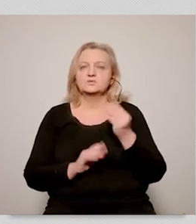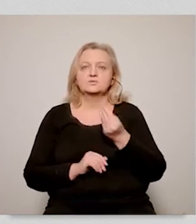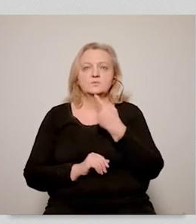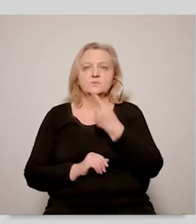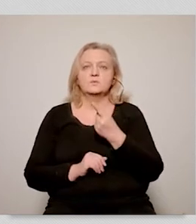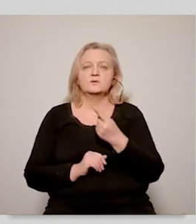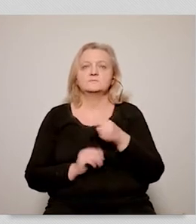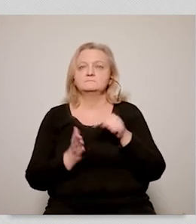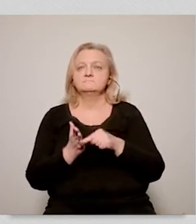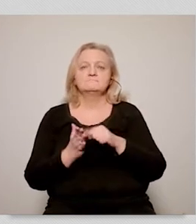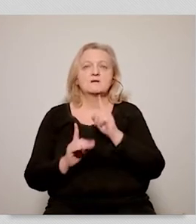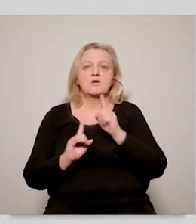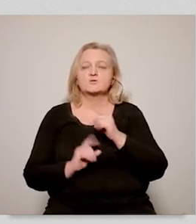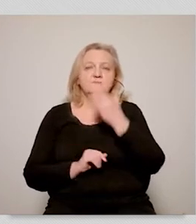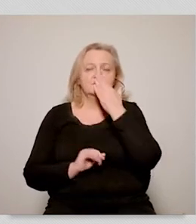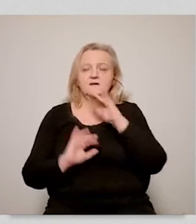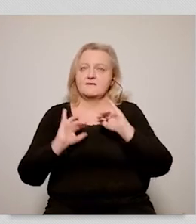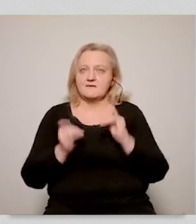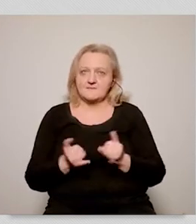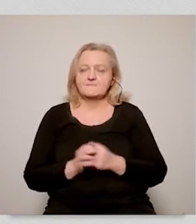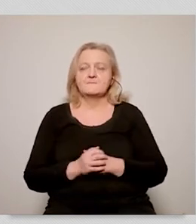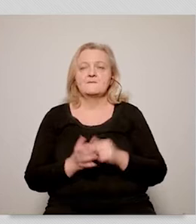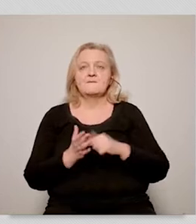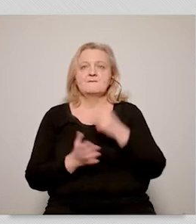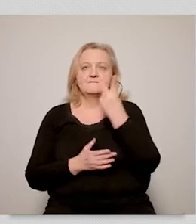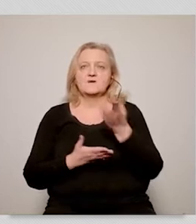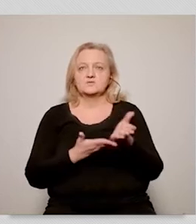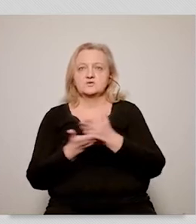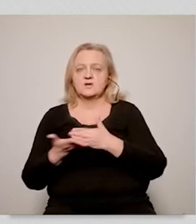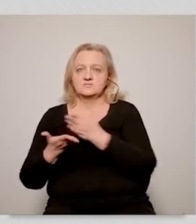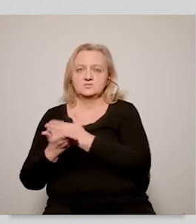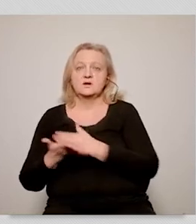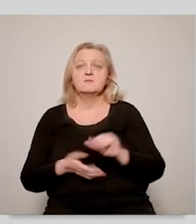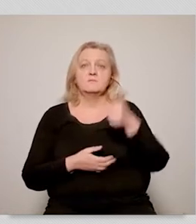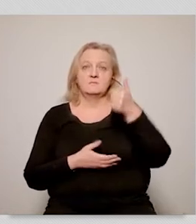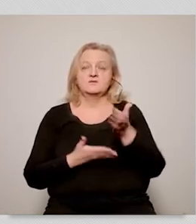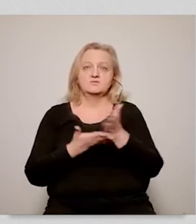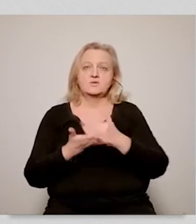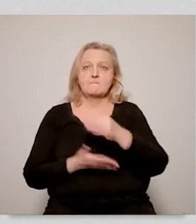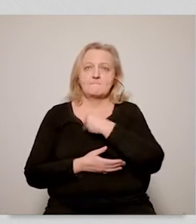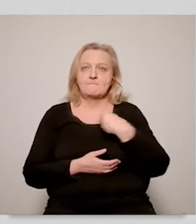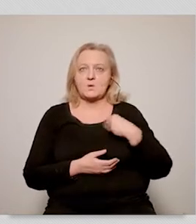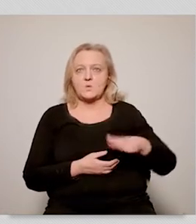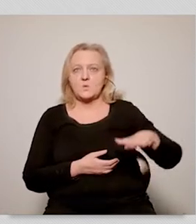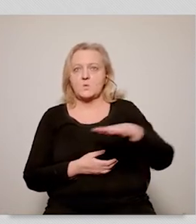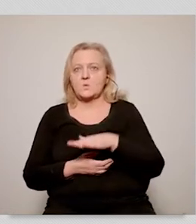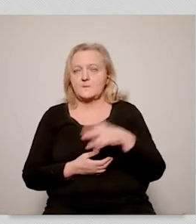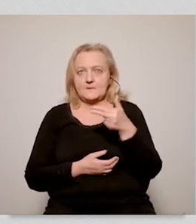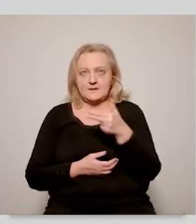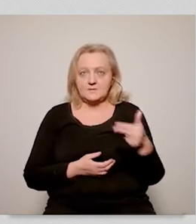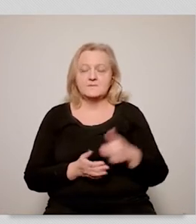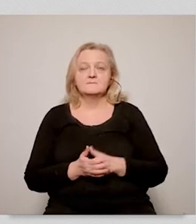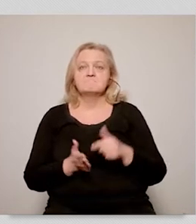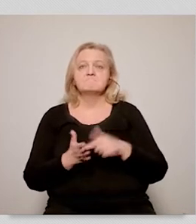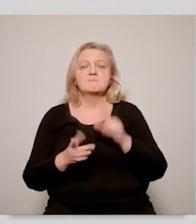However, let me give you a brief description of the debate. So it's going to have two parts. The first part, the